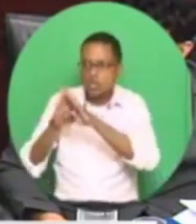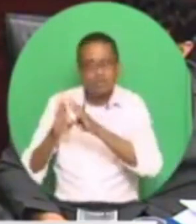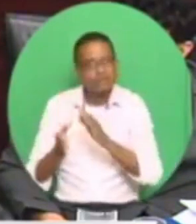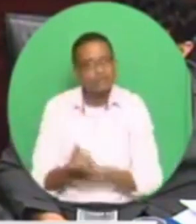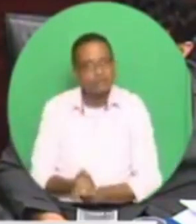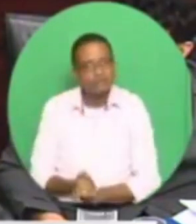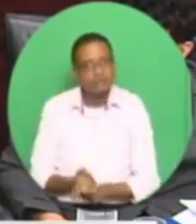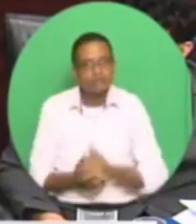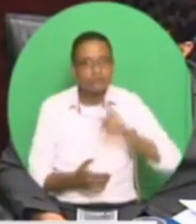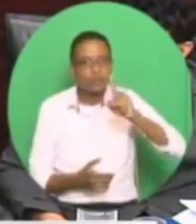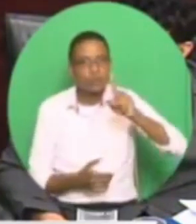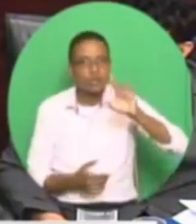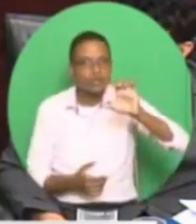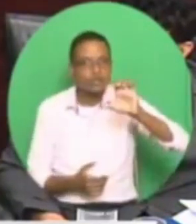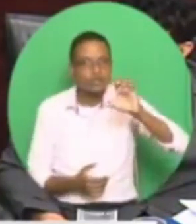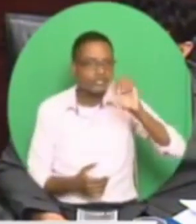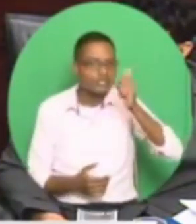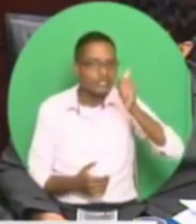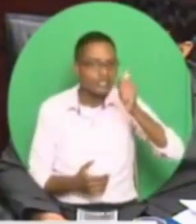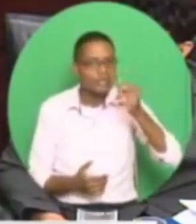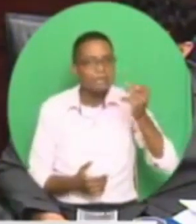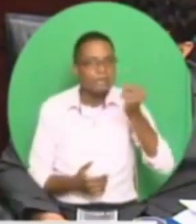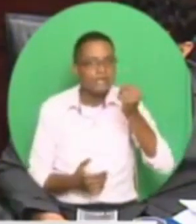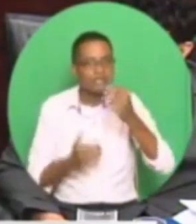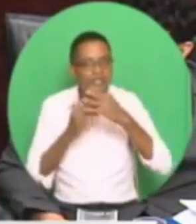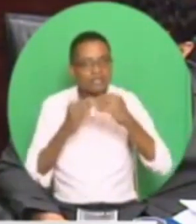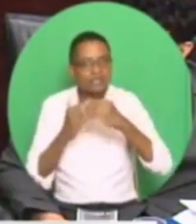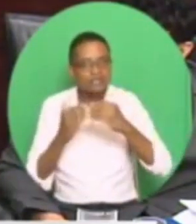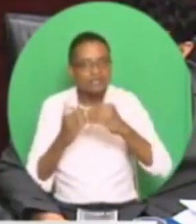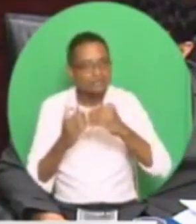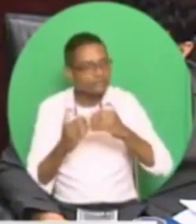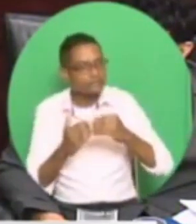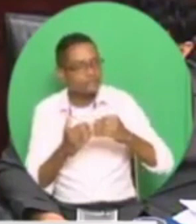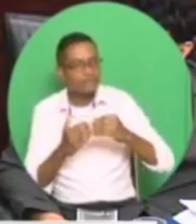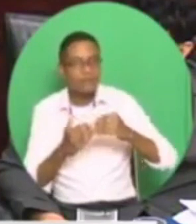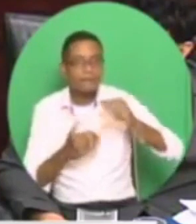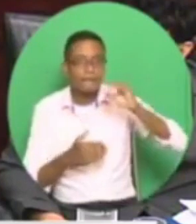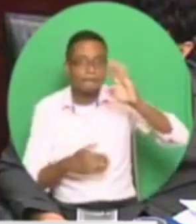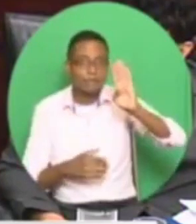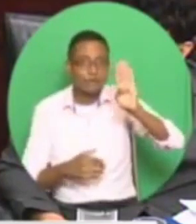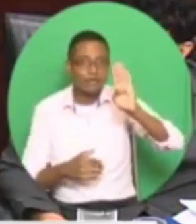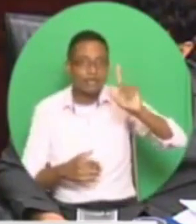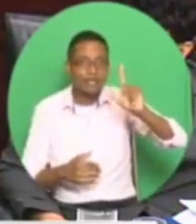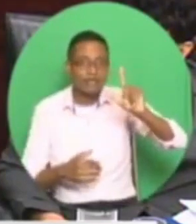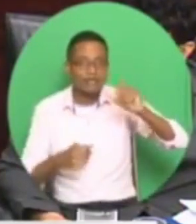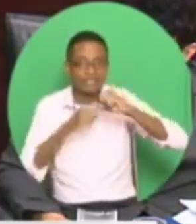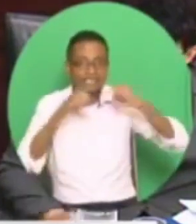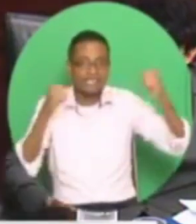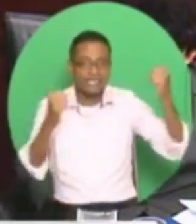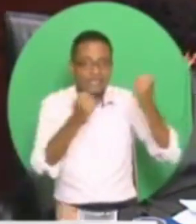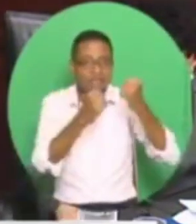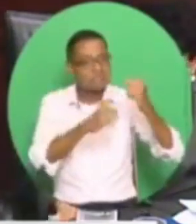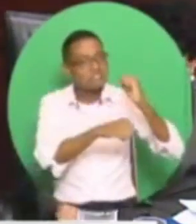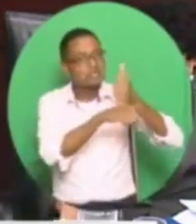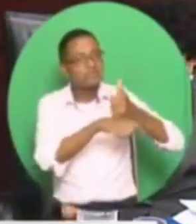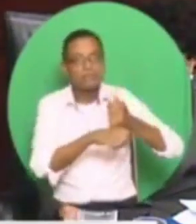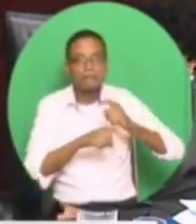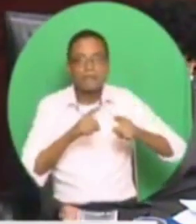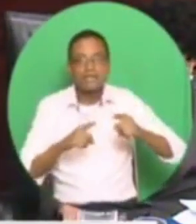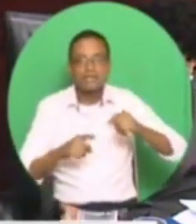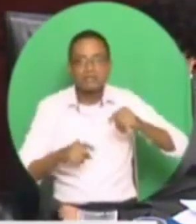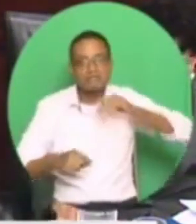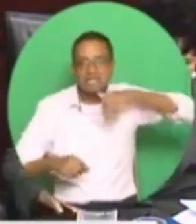$110 million for the Brian Lara Stadium. Where you cannot play an international cricket match yet in that stadium.